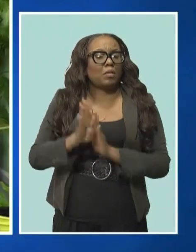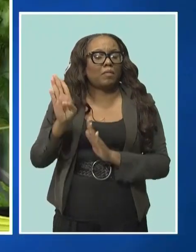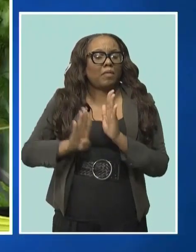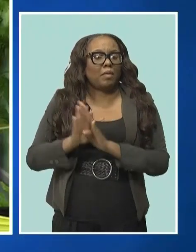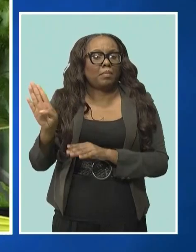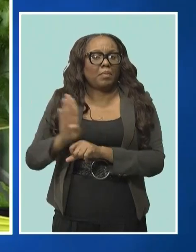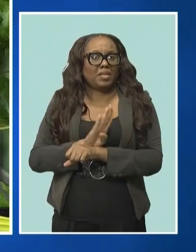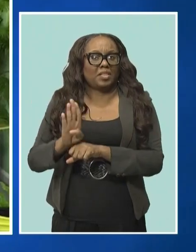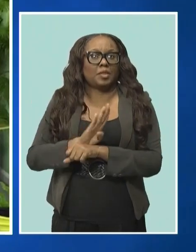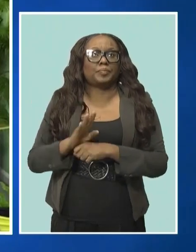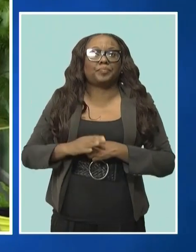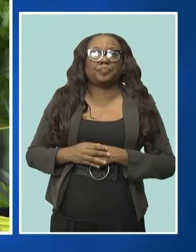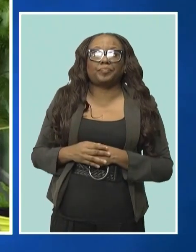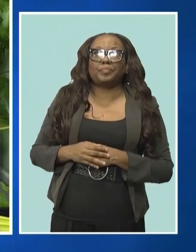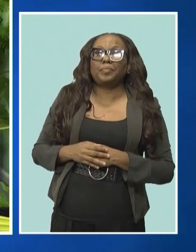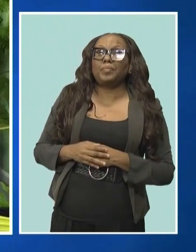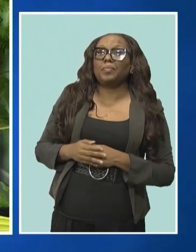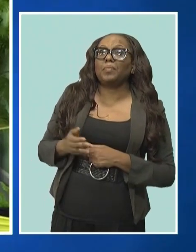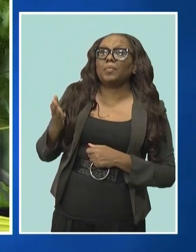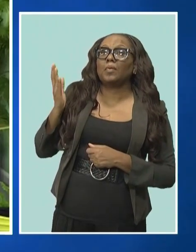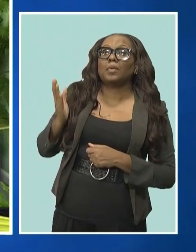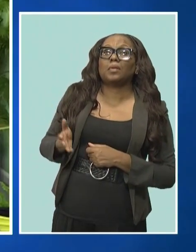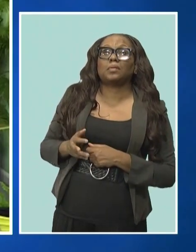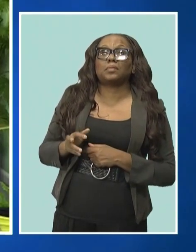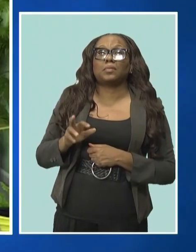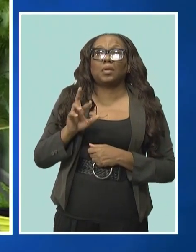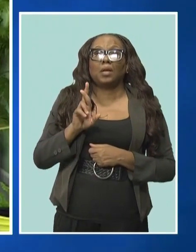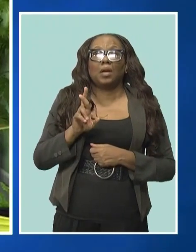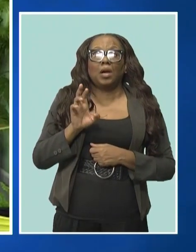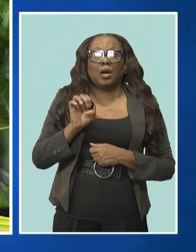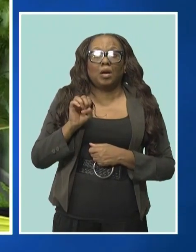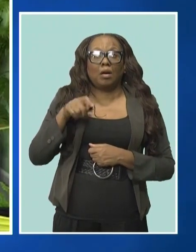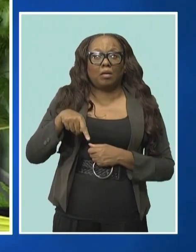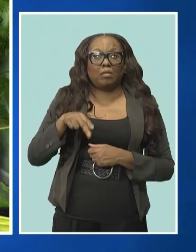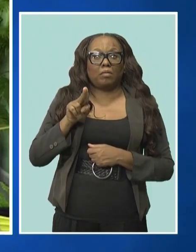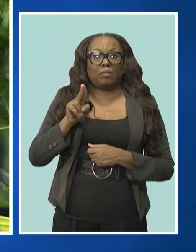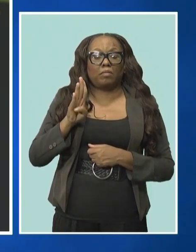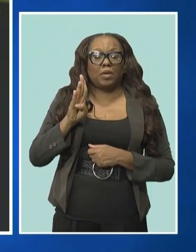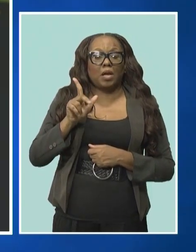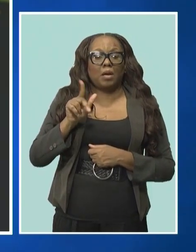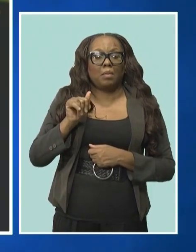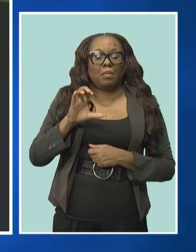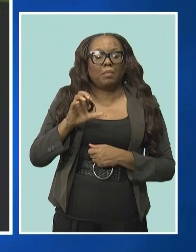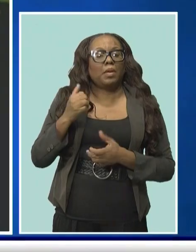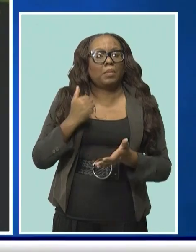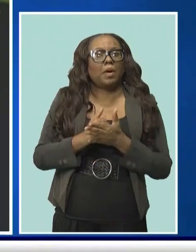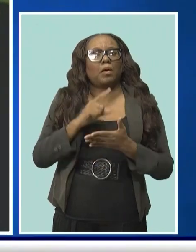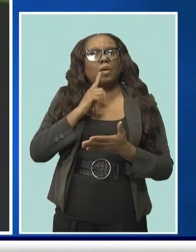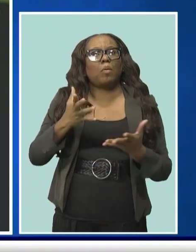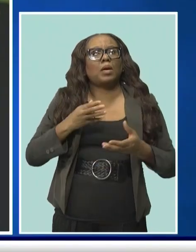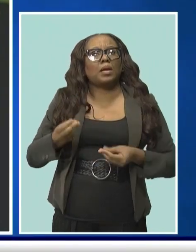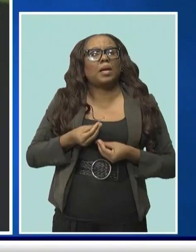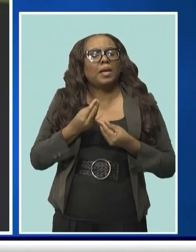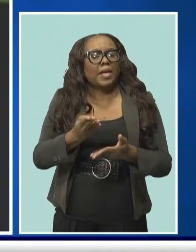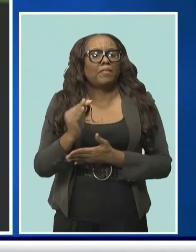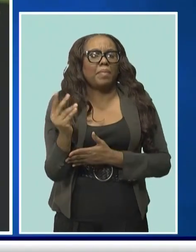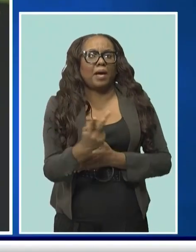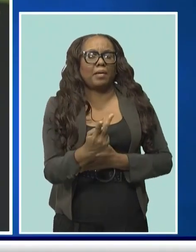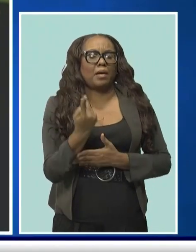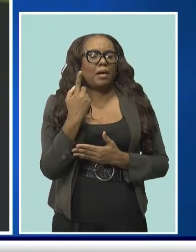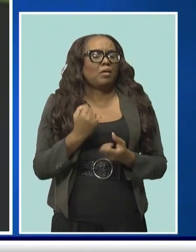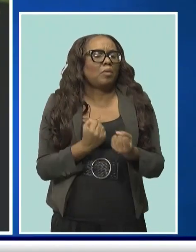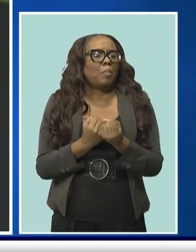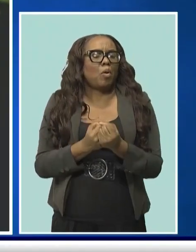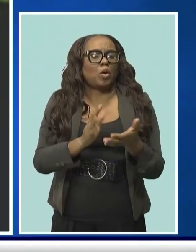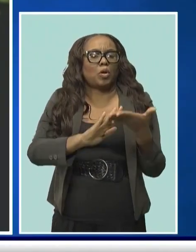Republic Bank is very keen on giving back to communities. It's something that is very dear to our heart. It's something that we do, I mean, every